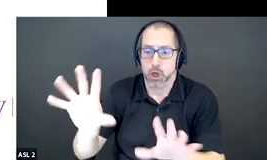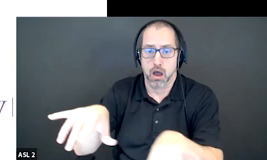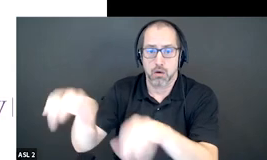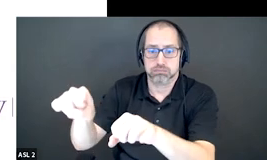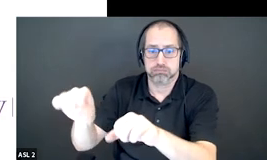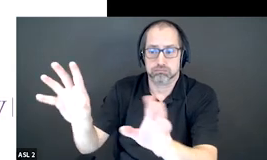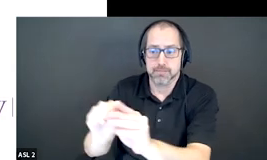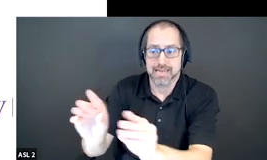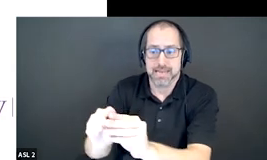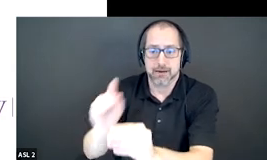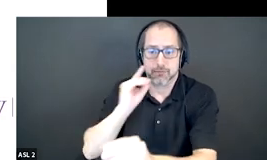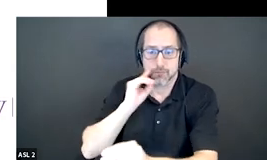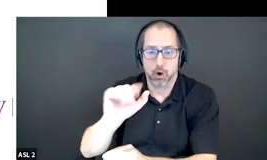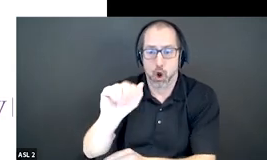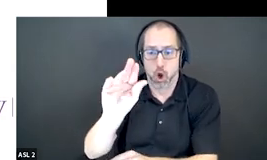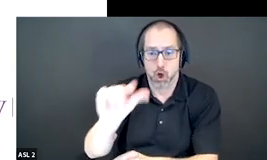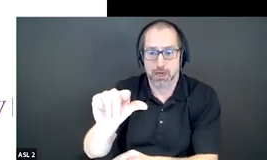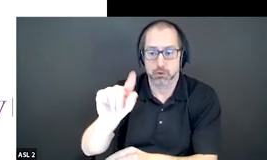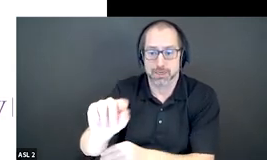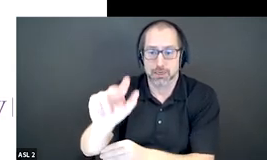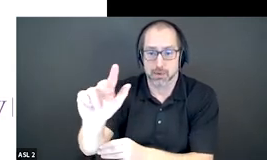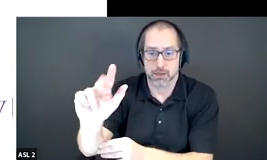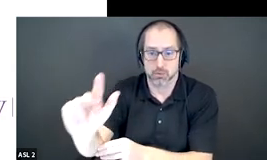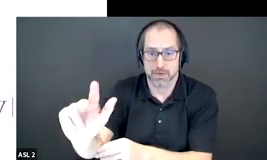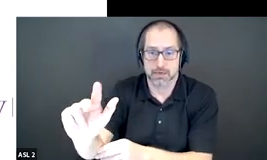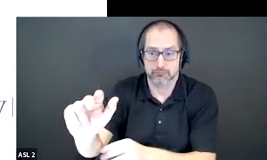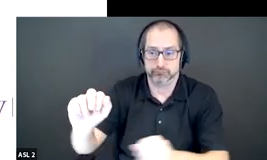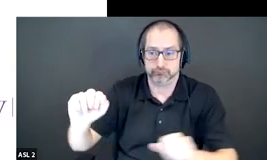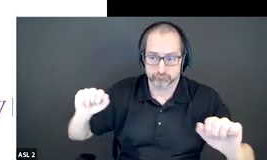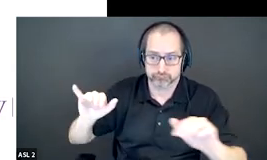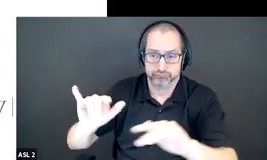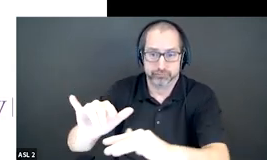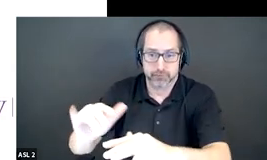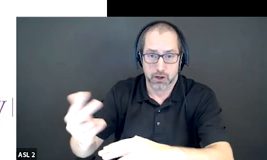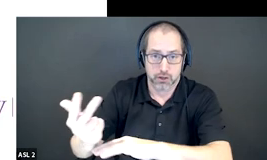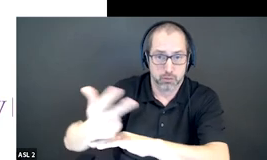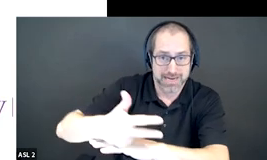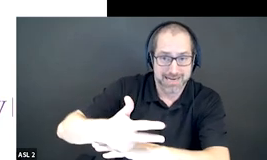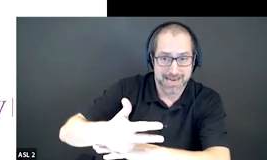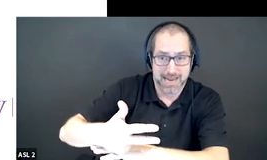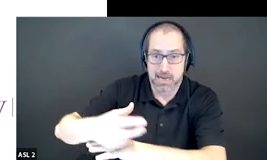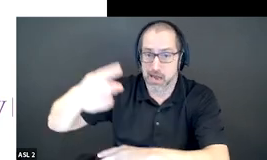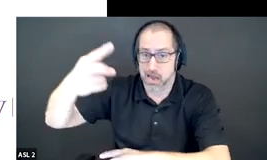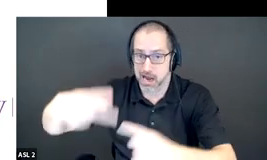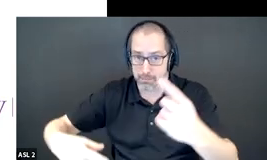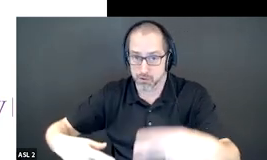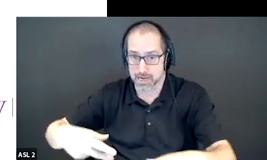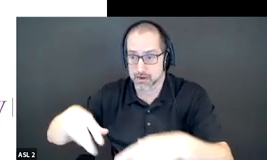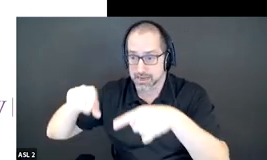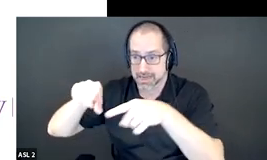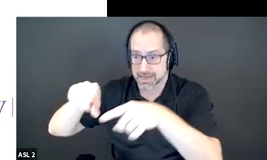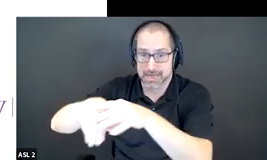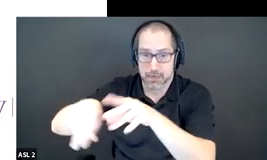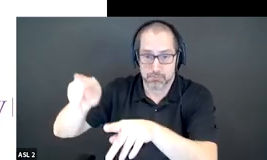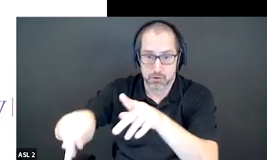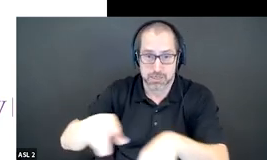2023 that's less than a year away at this three-day hybrid forum we plan to share results